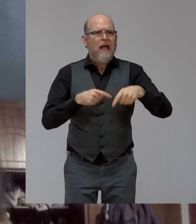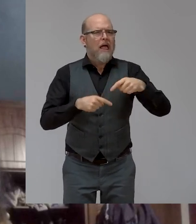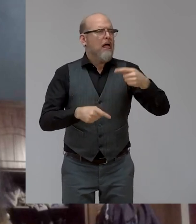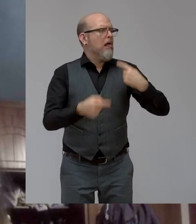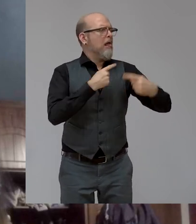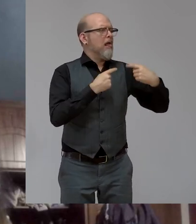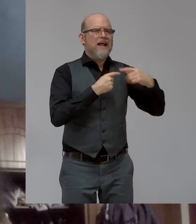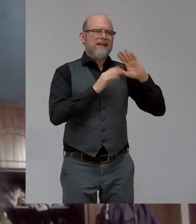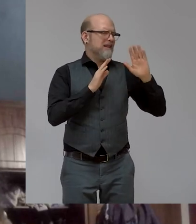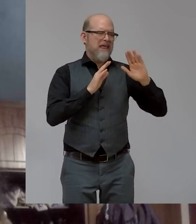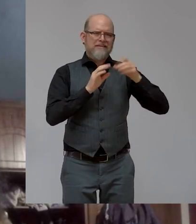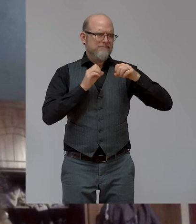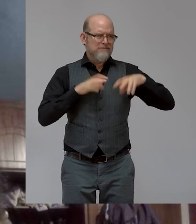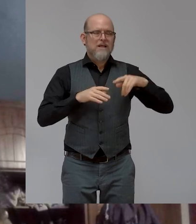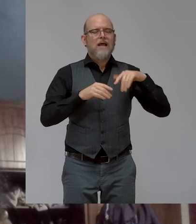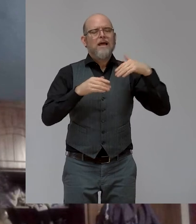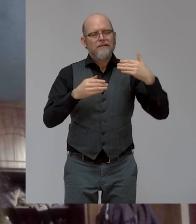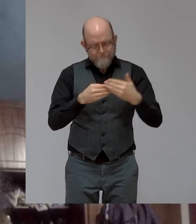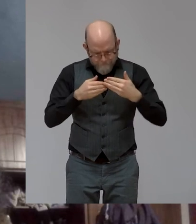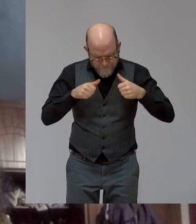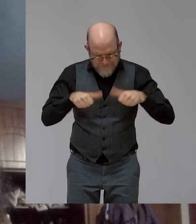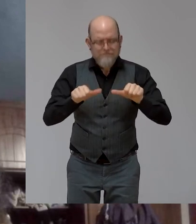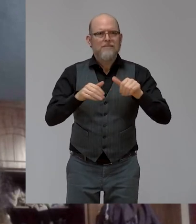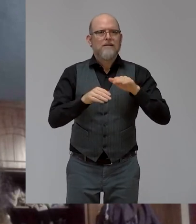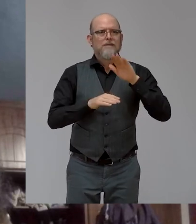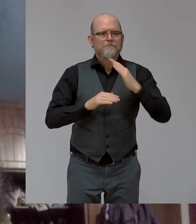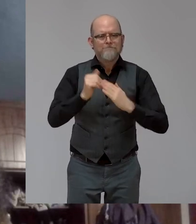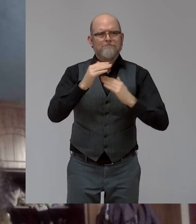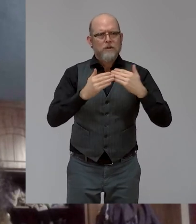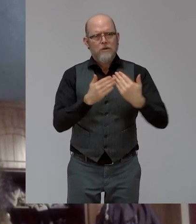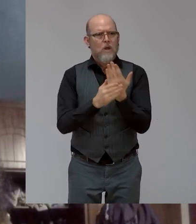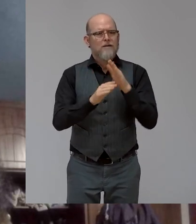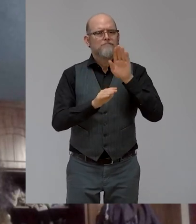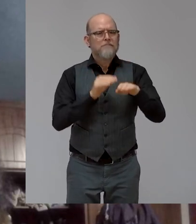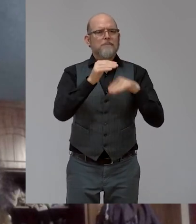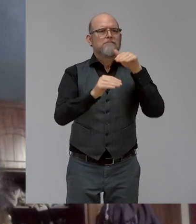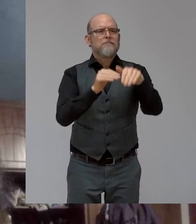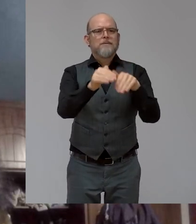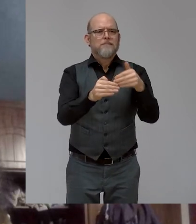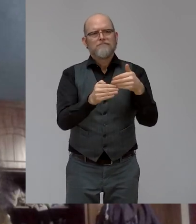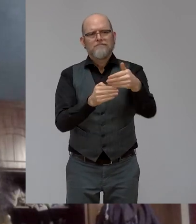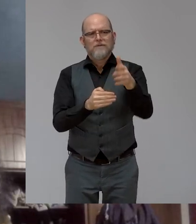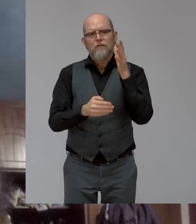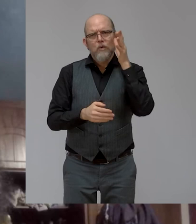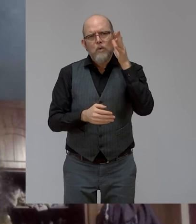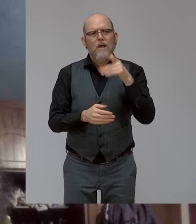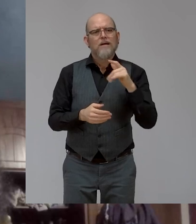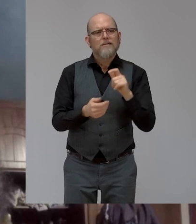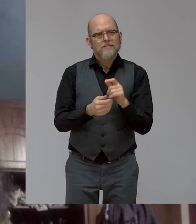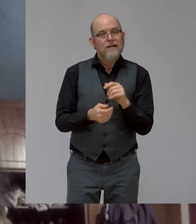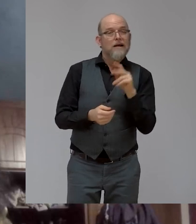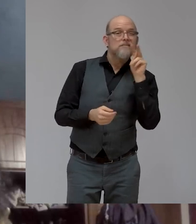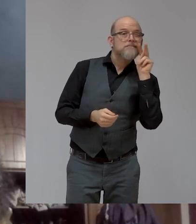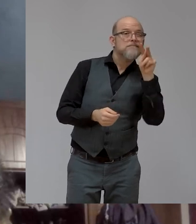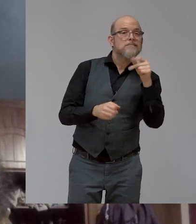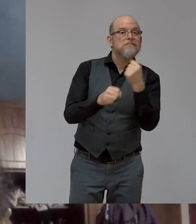after the session. So we need to build forward because the future of work where we which we were really thinking about would come after 10